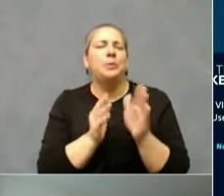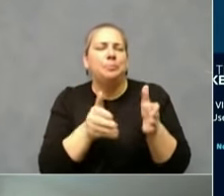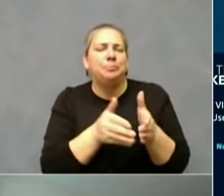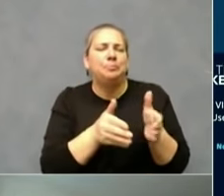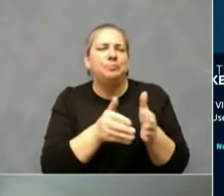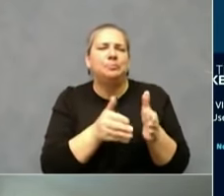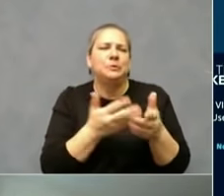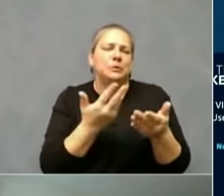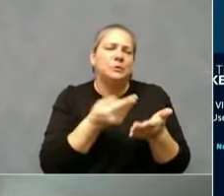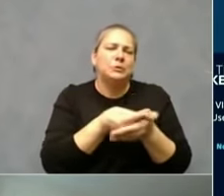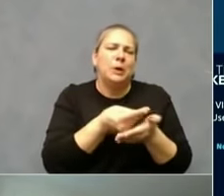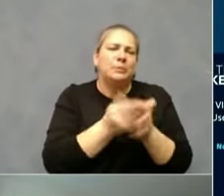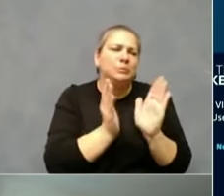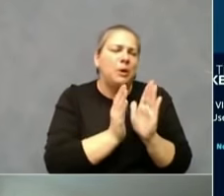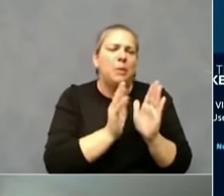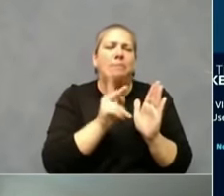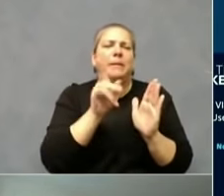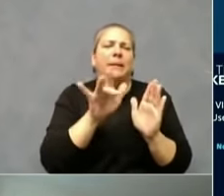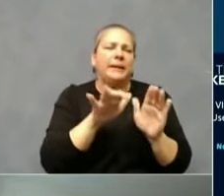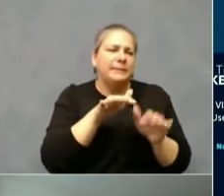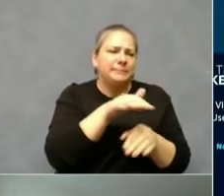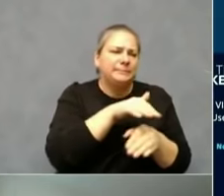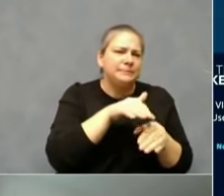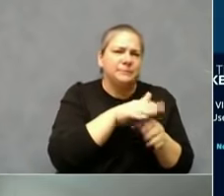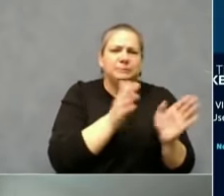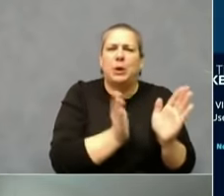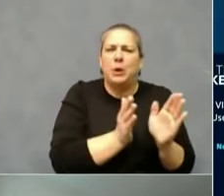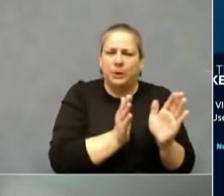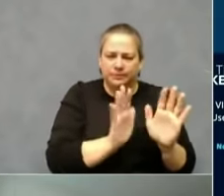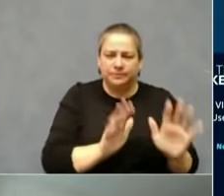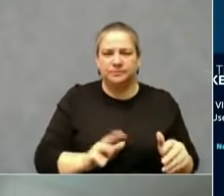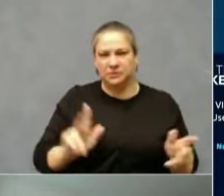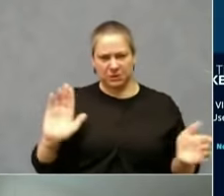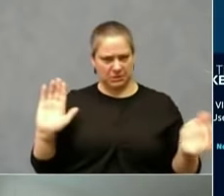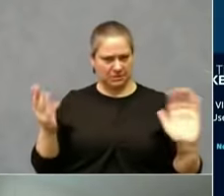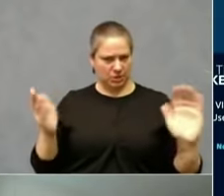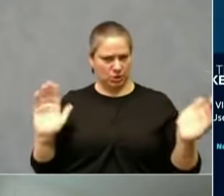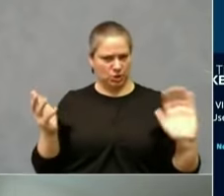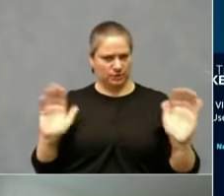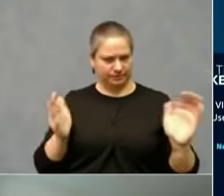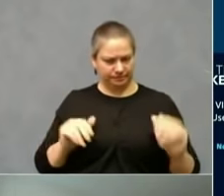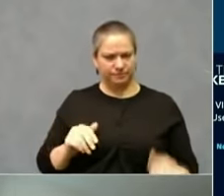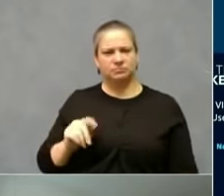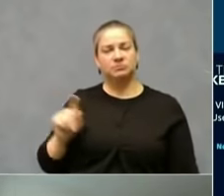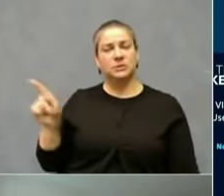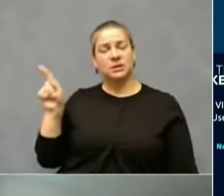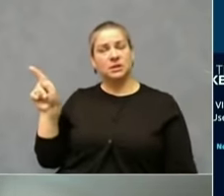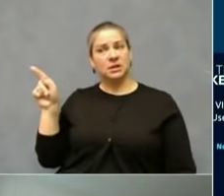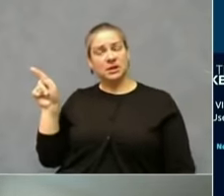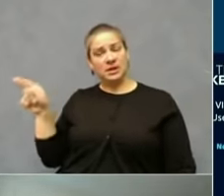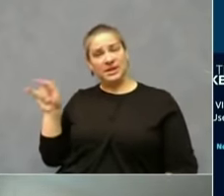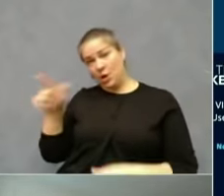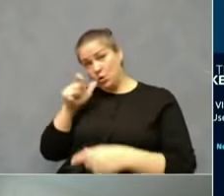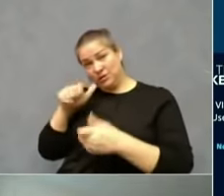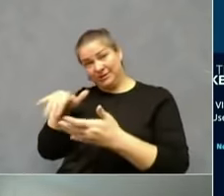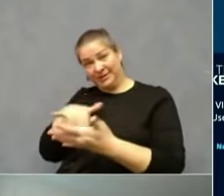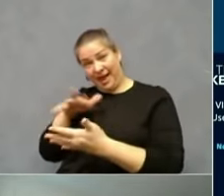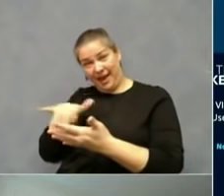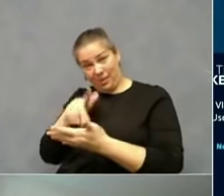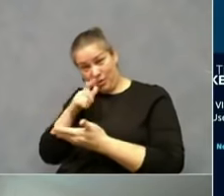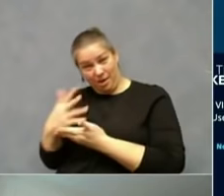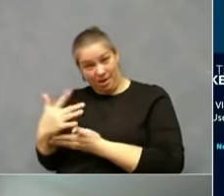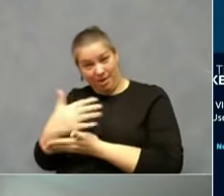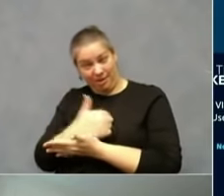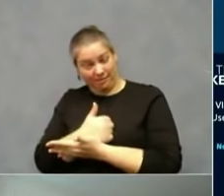know, public area. And if you look at this, there are observations of folks where that the dark red is for people